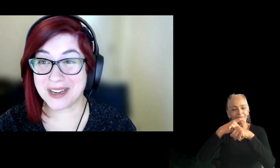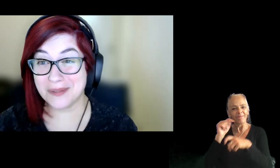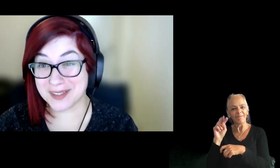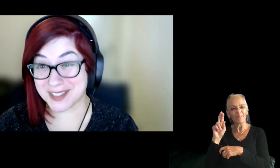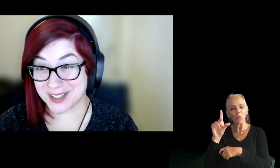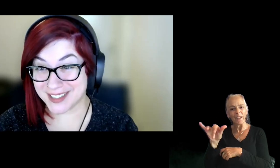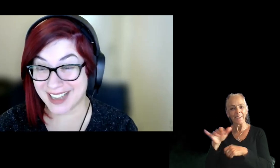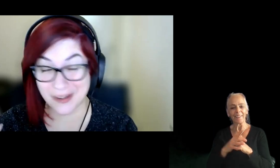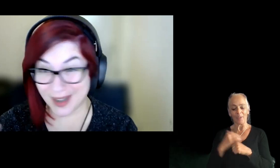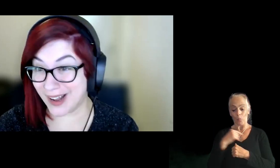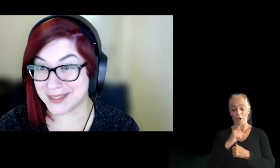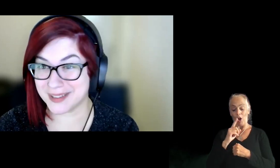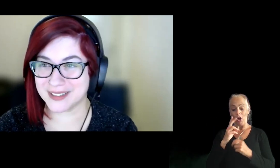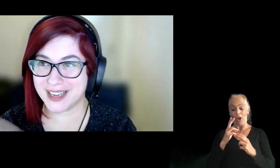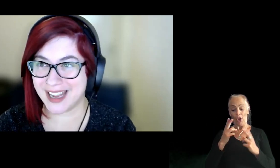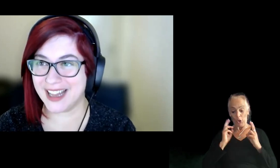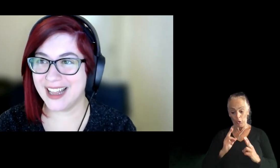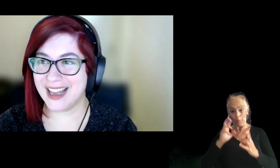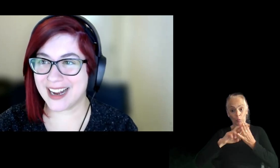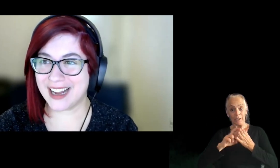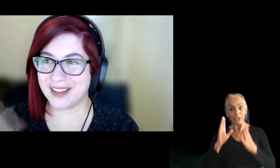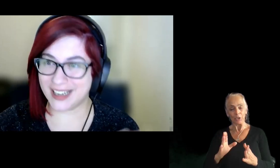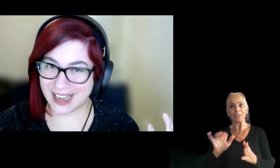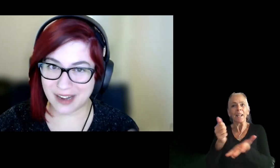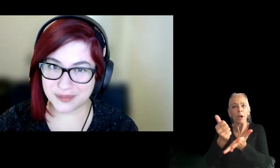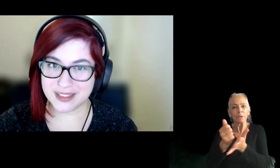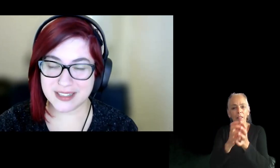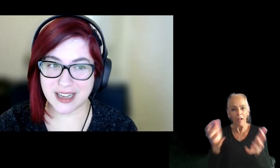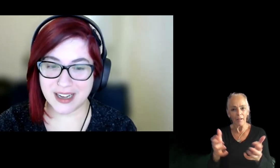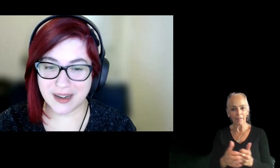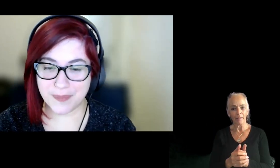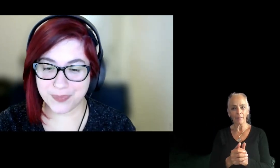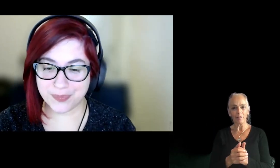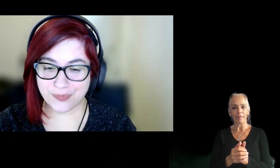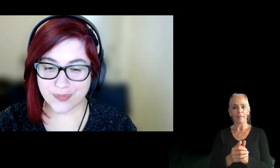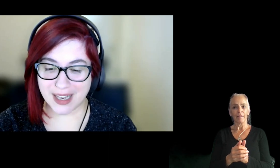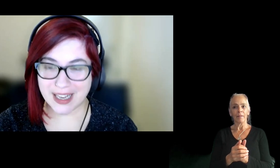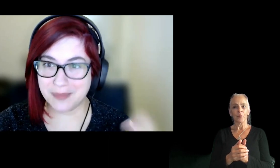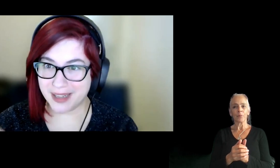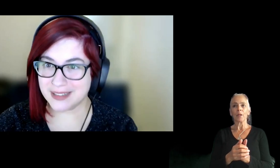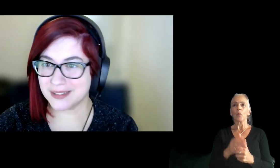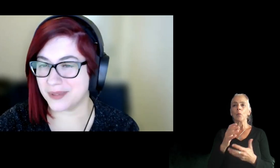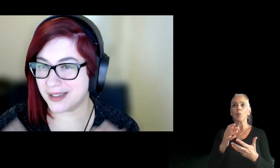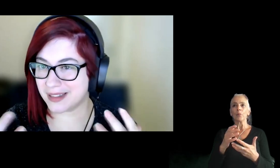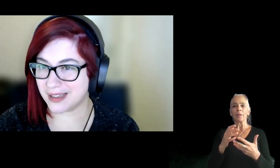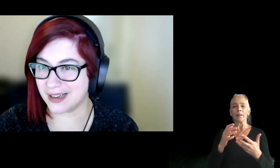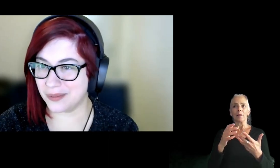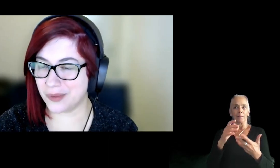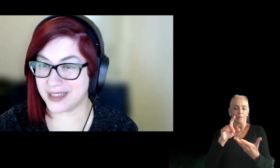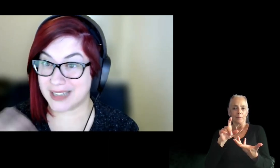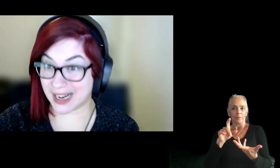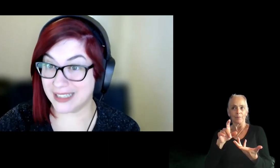working with researchers help a lot because we can't kind of like have this, uh, alignment with,